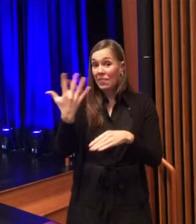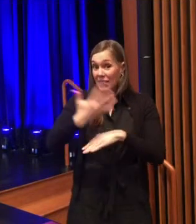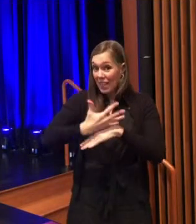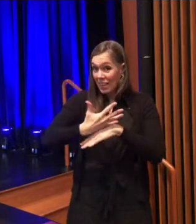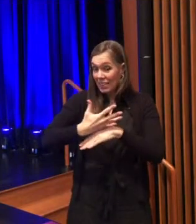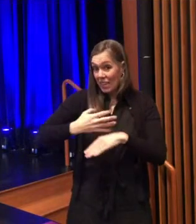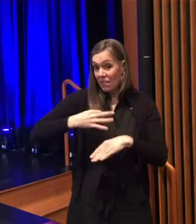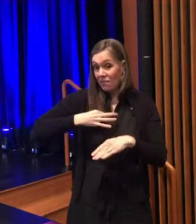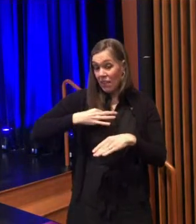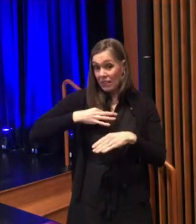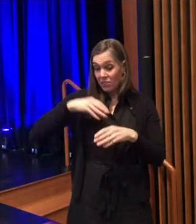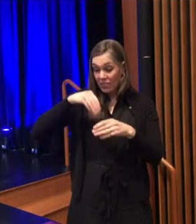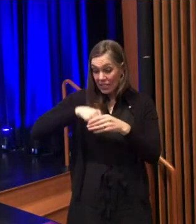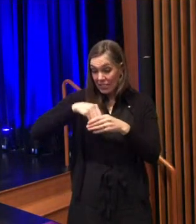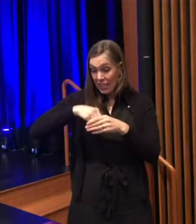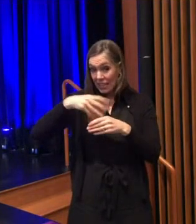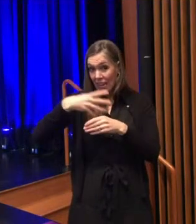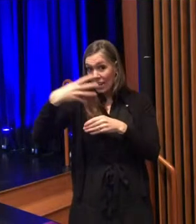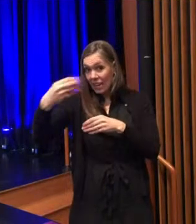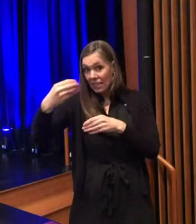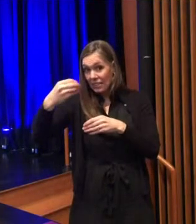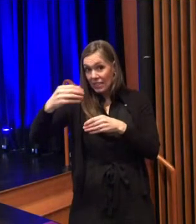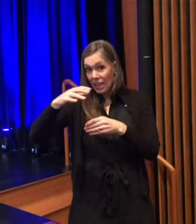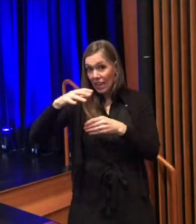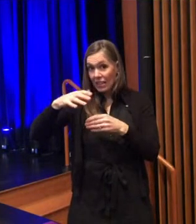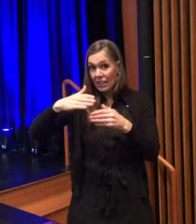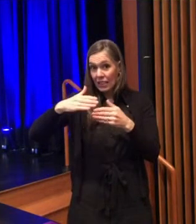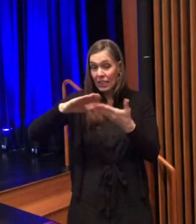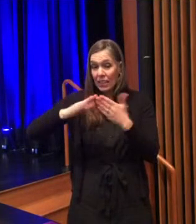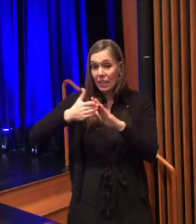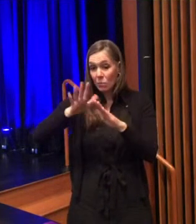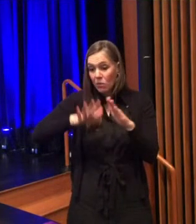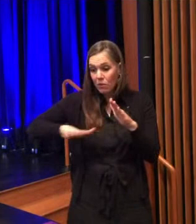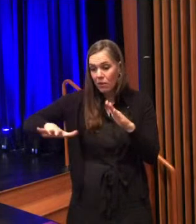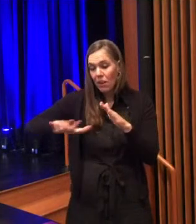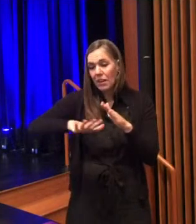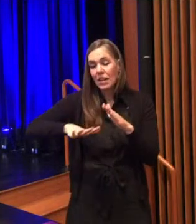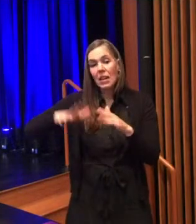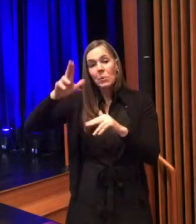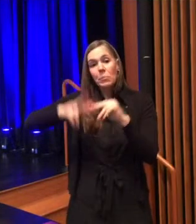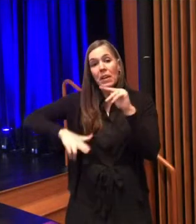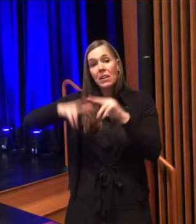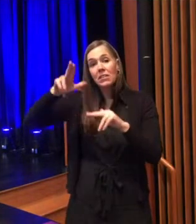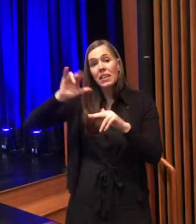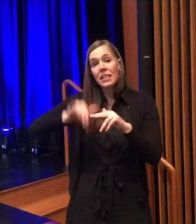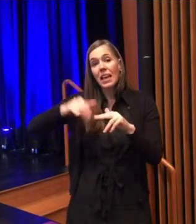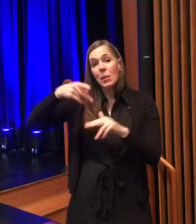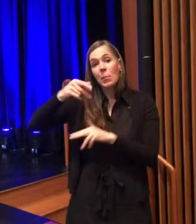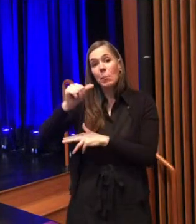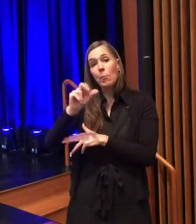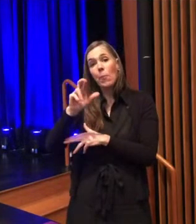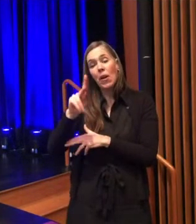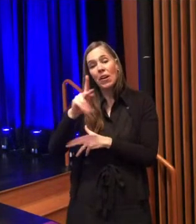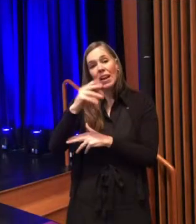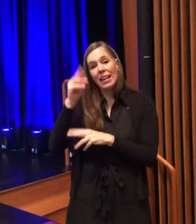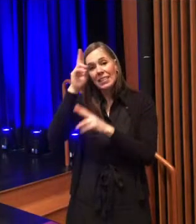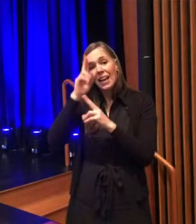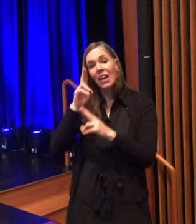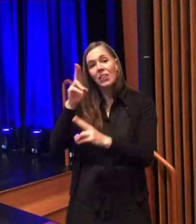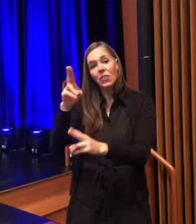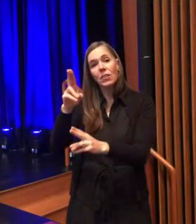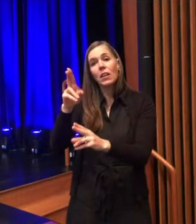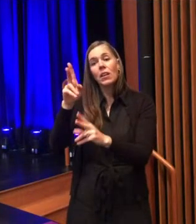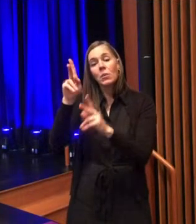from inside and outside the neighborhood joined together to rebuild this park and honor the legacy of violet milburn the park's namesake